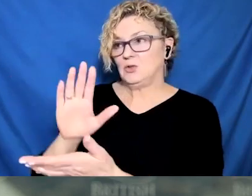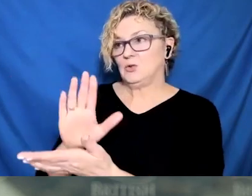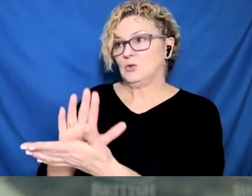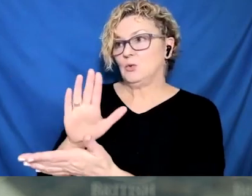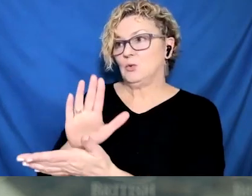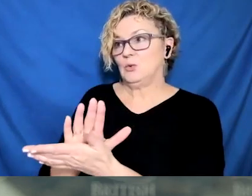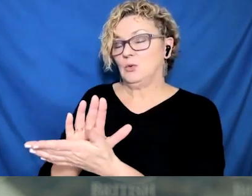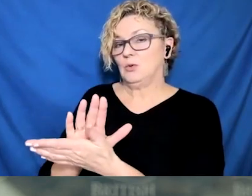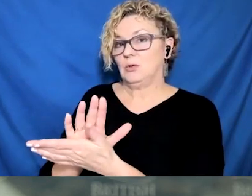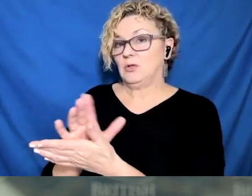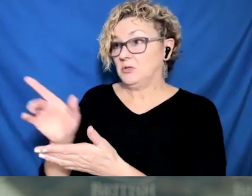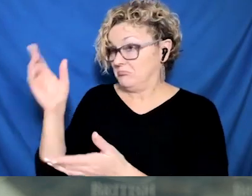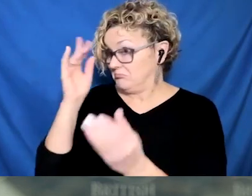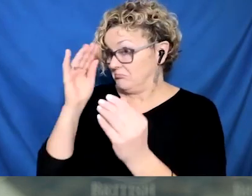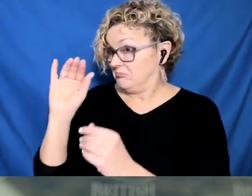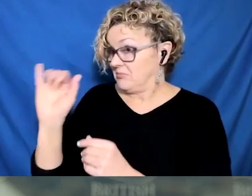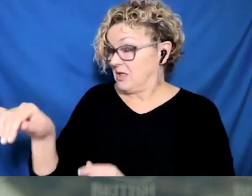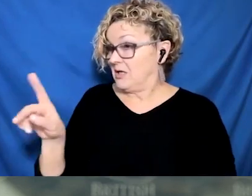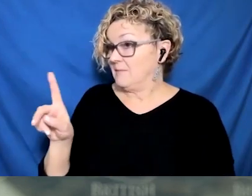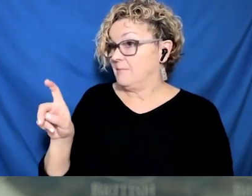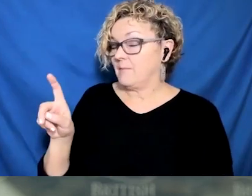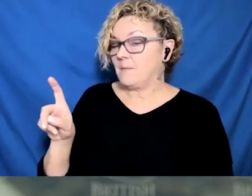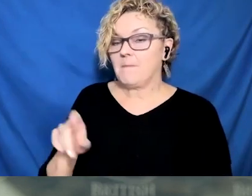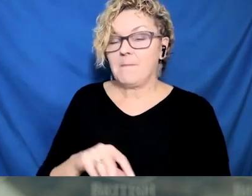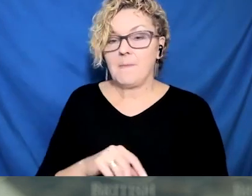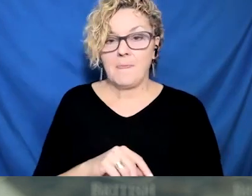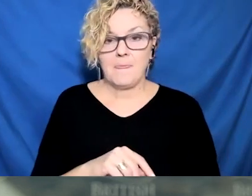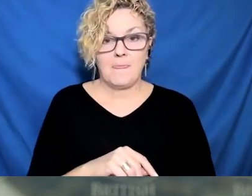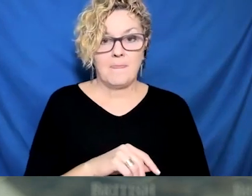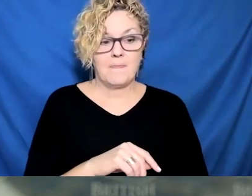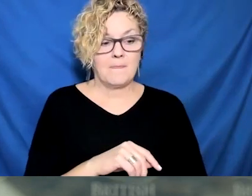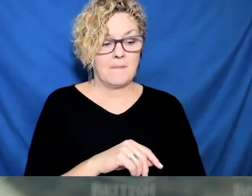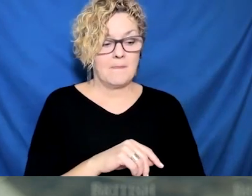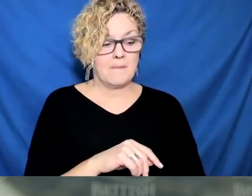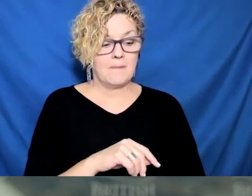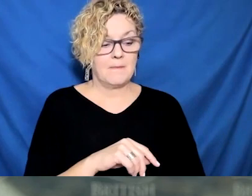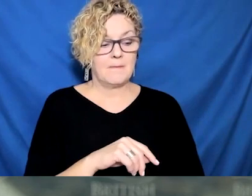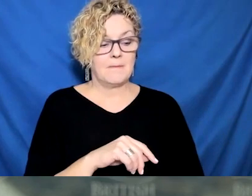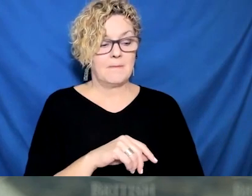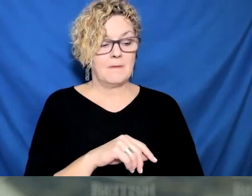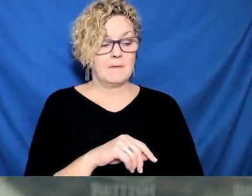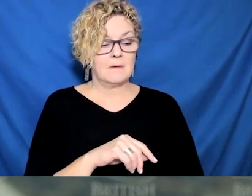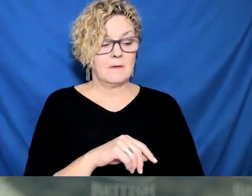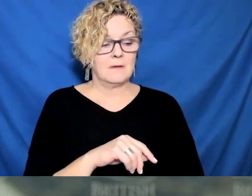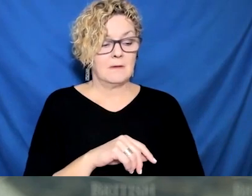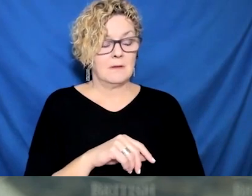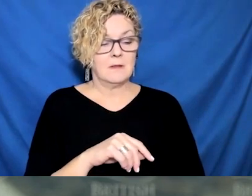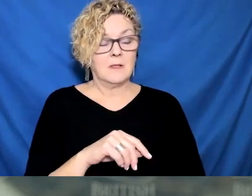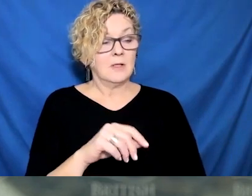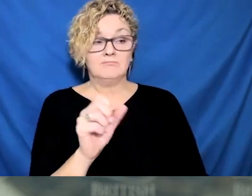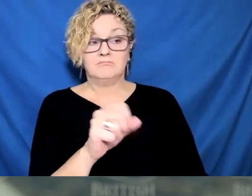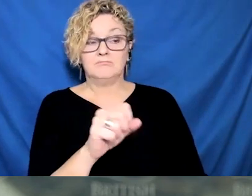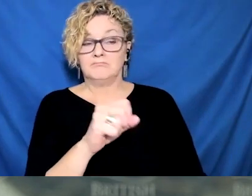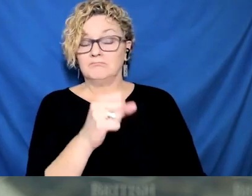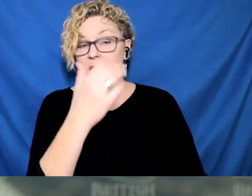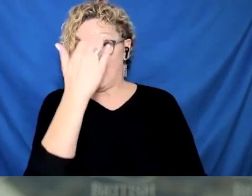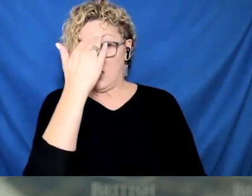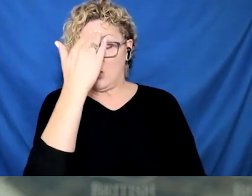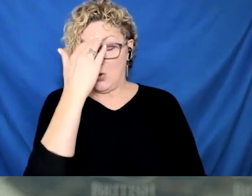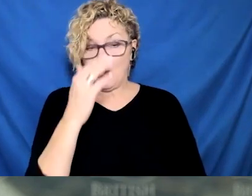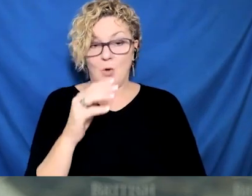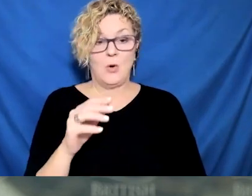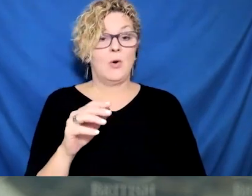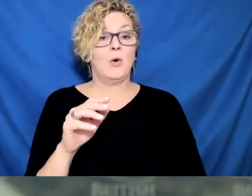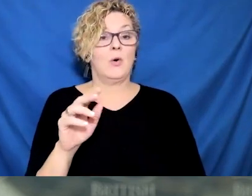all children 5 to 11 who have received their first dose vaccination. Some will be receiving their second dose fairly soon, in fact. And